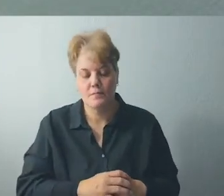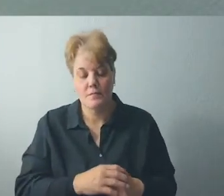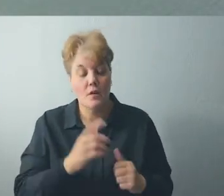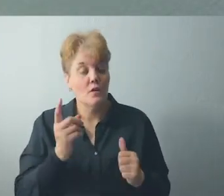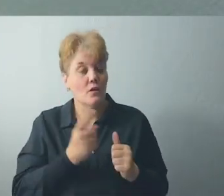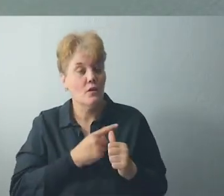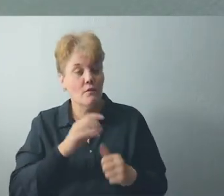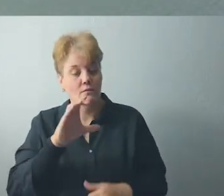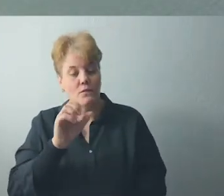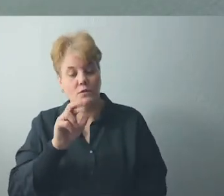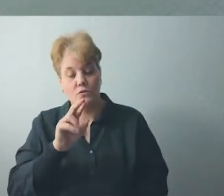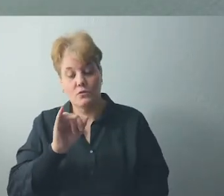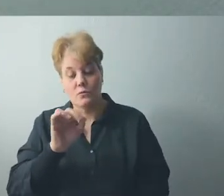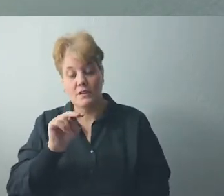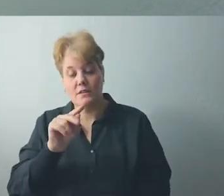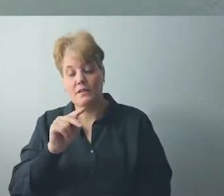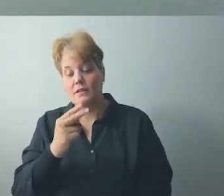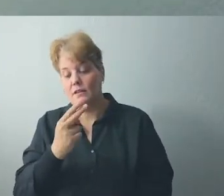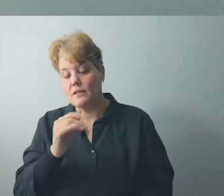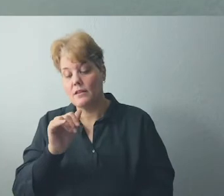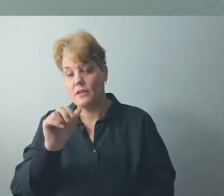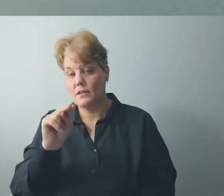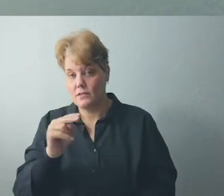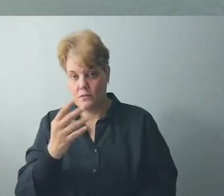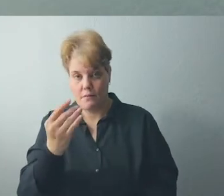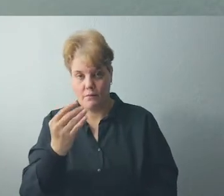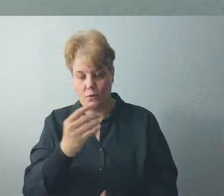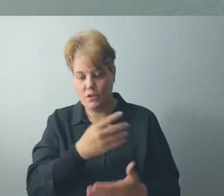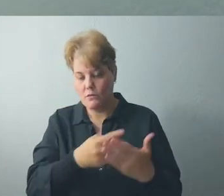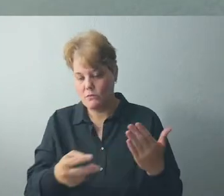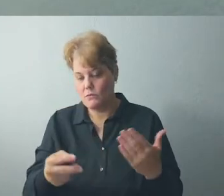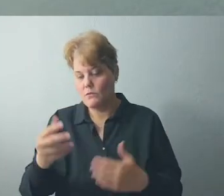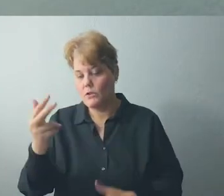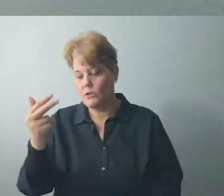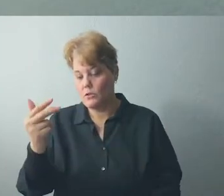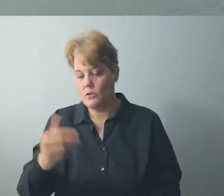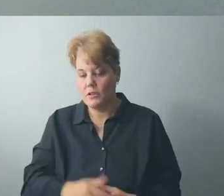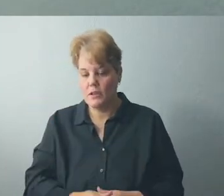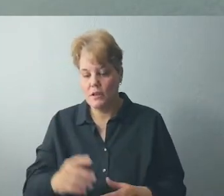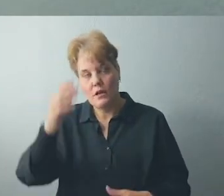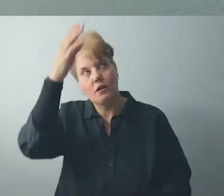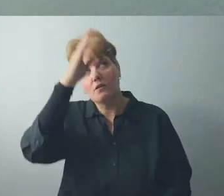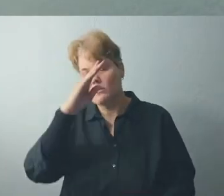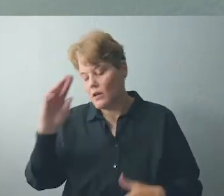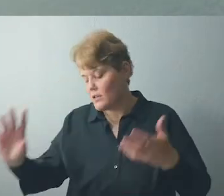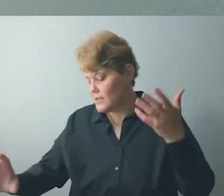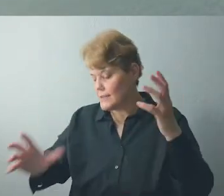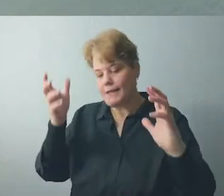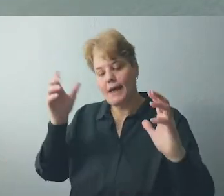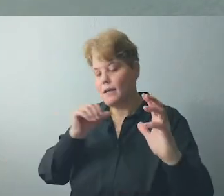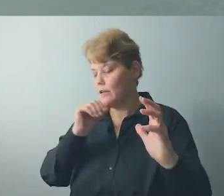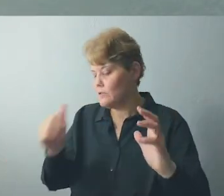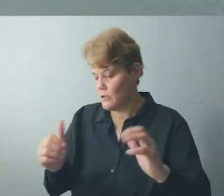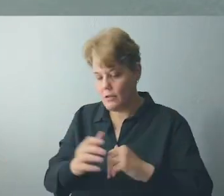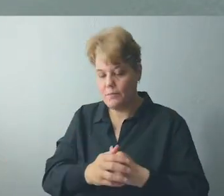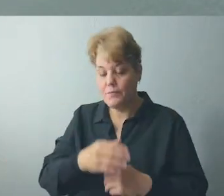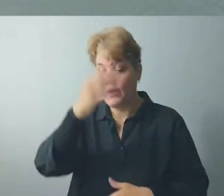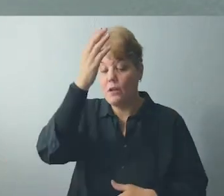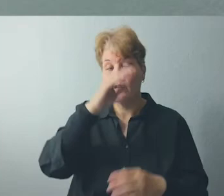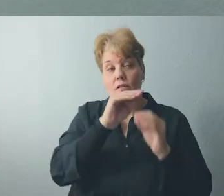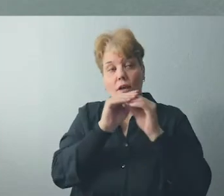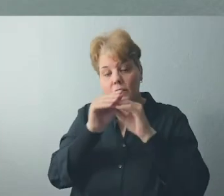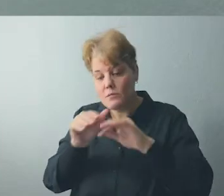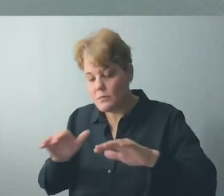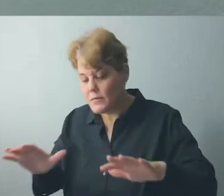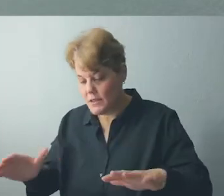all the churches of the saints. So we do seek the peace of God to overcome the chaos of the world. Some of the voices I have heard